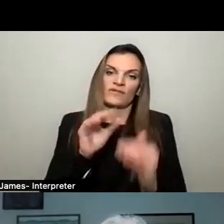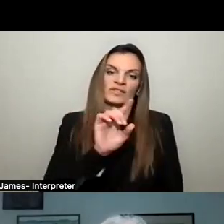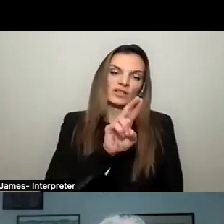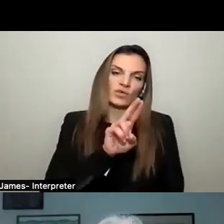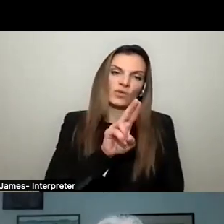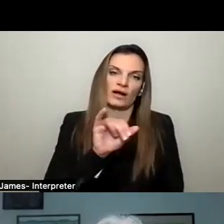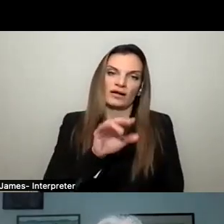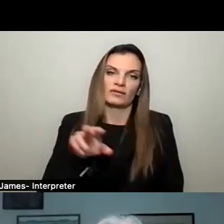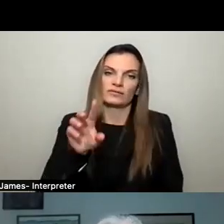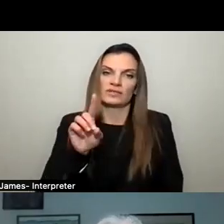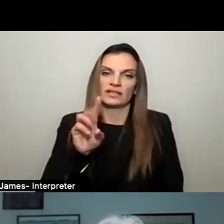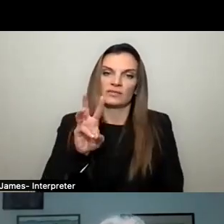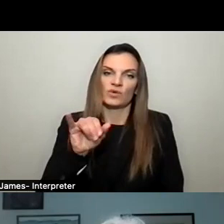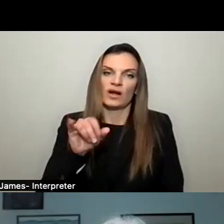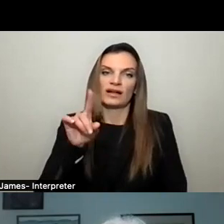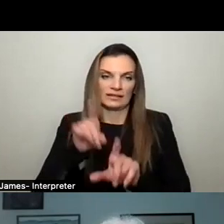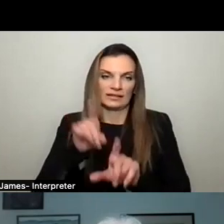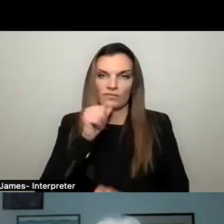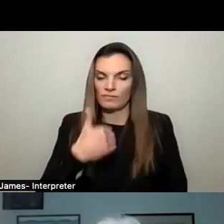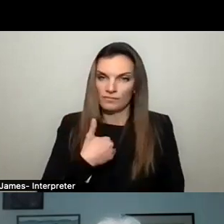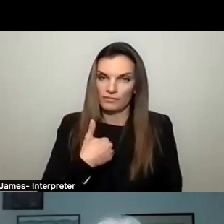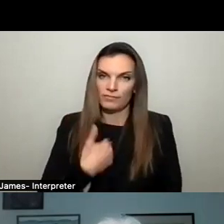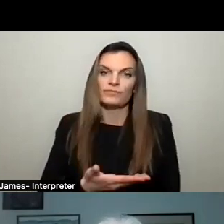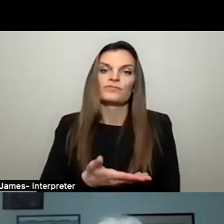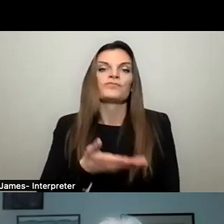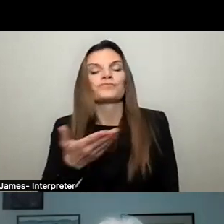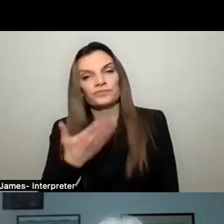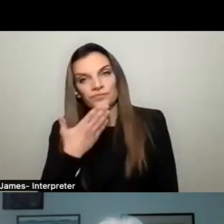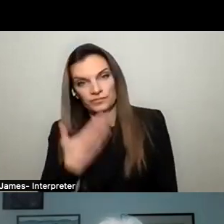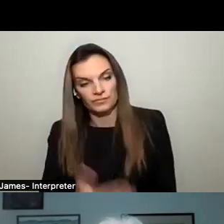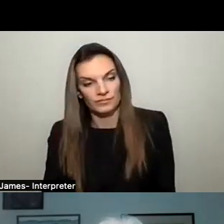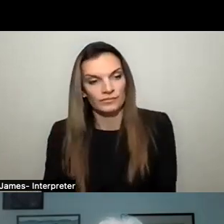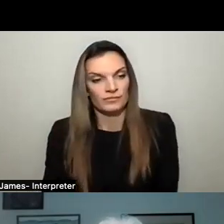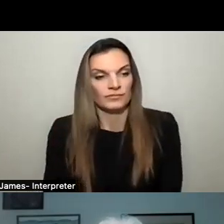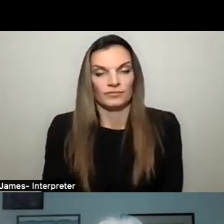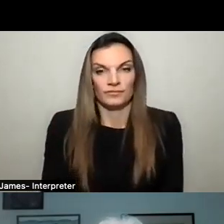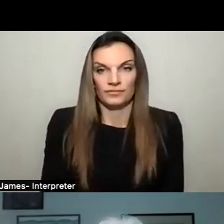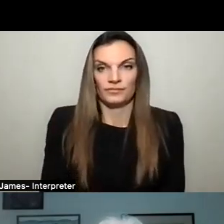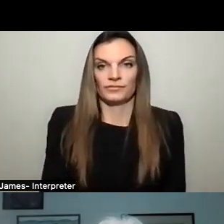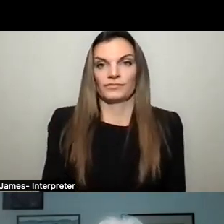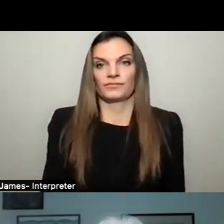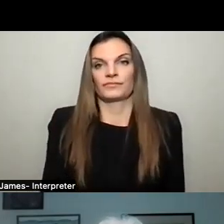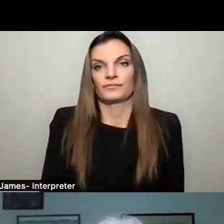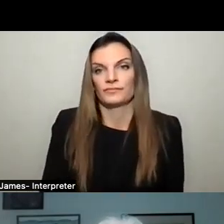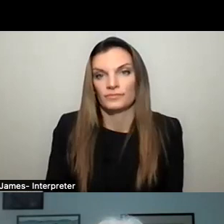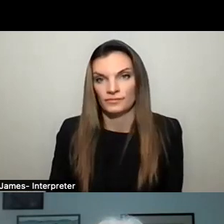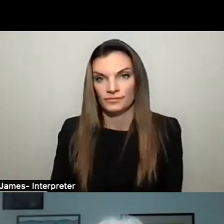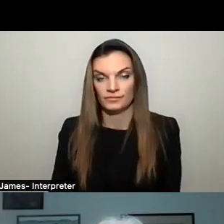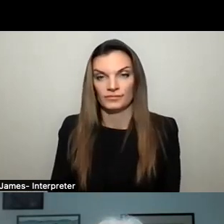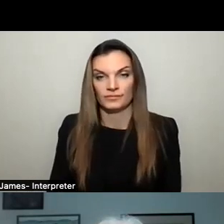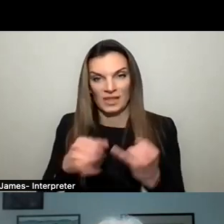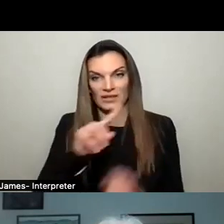DWI testing yet. Thank you. Thank you. Last question. Uh, cause we are